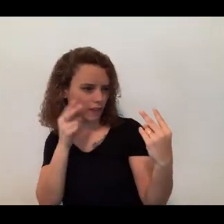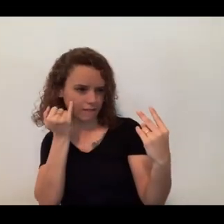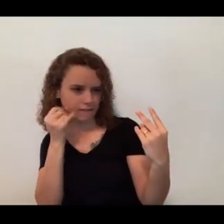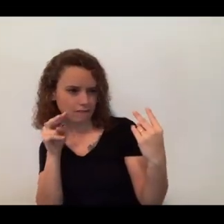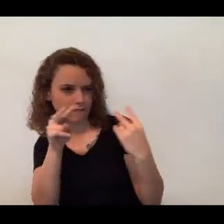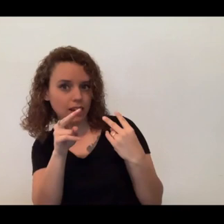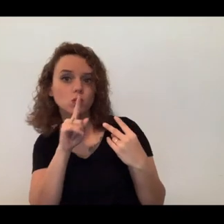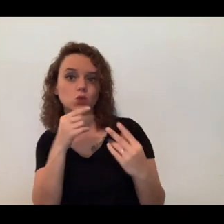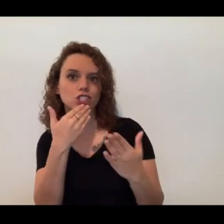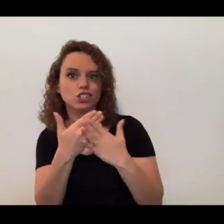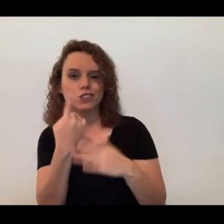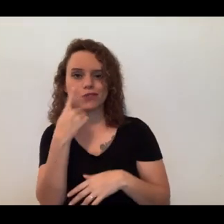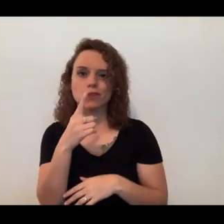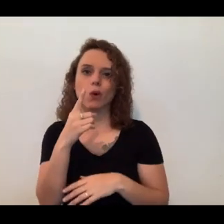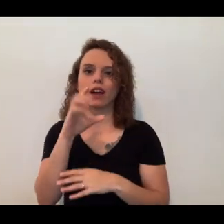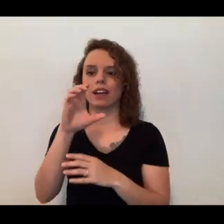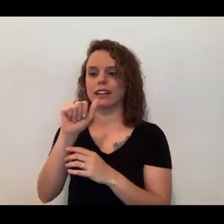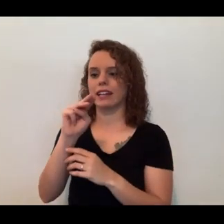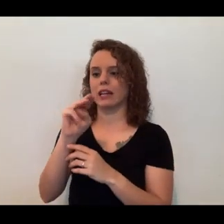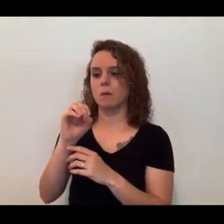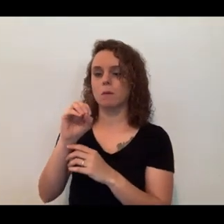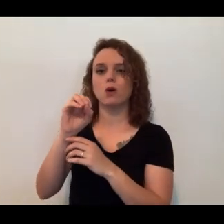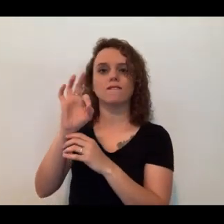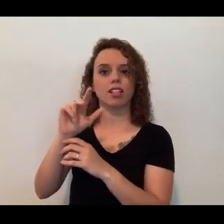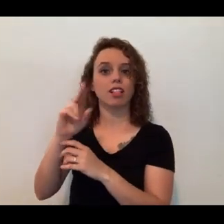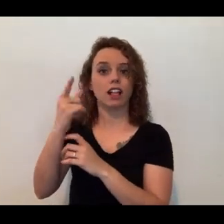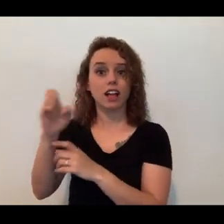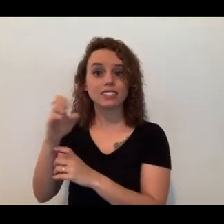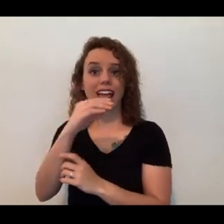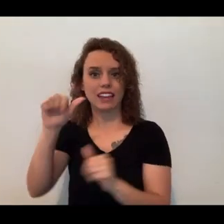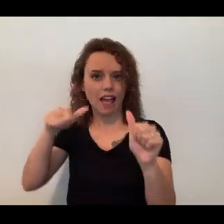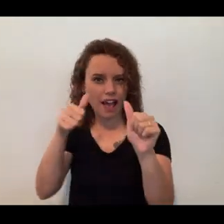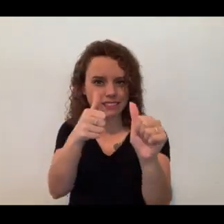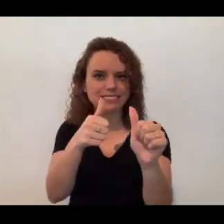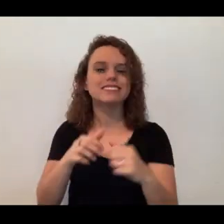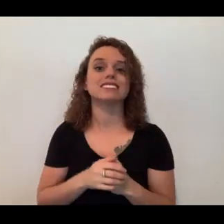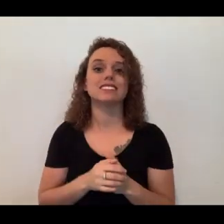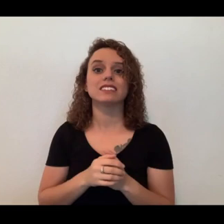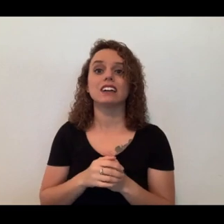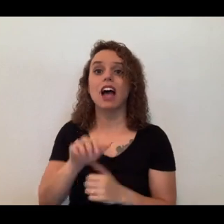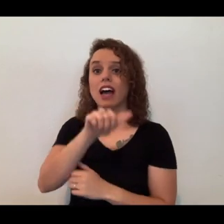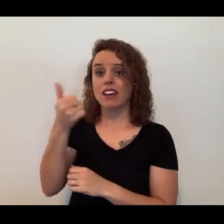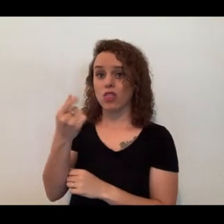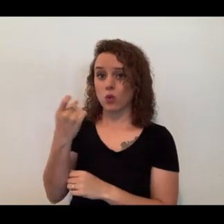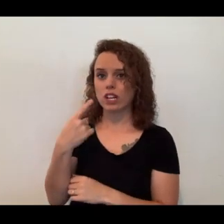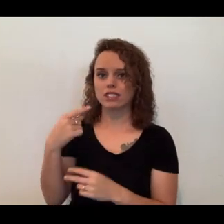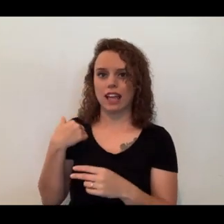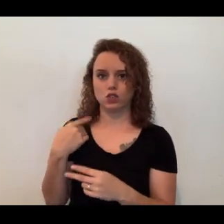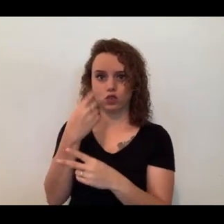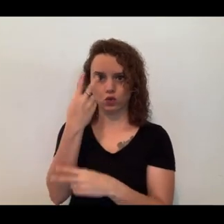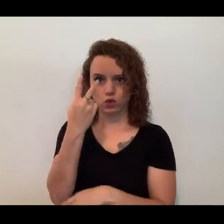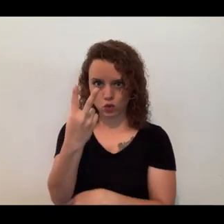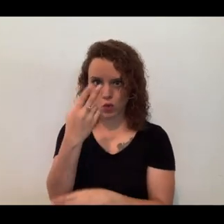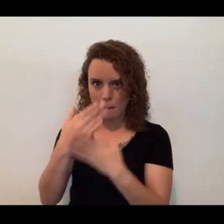and for hunting as well. So, we had another good question. It's two parts about training. First, they want to know how hard it is to train a large